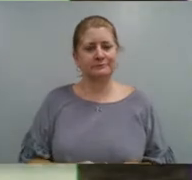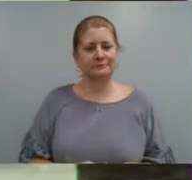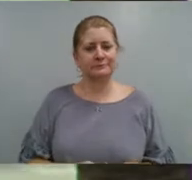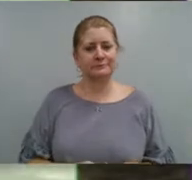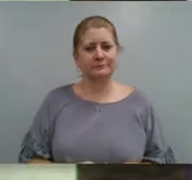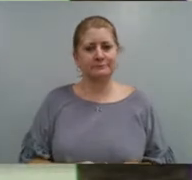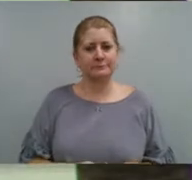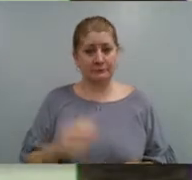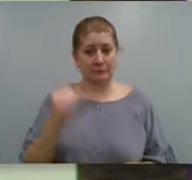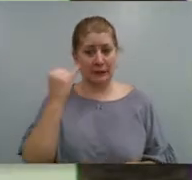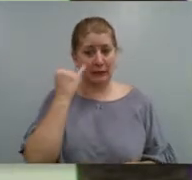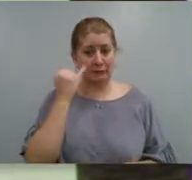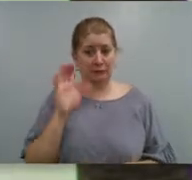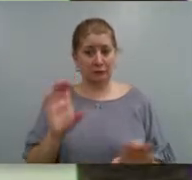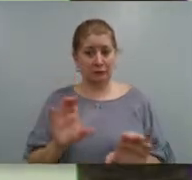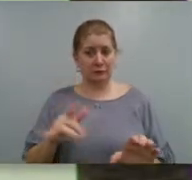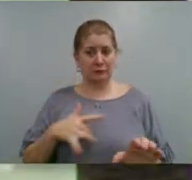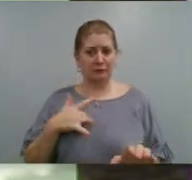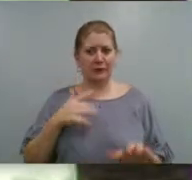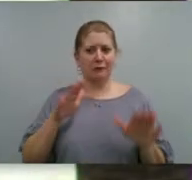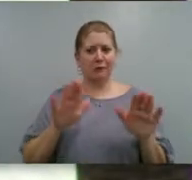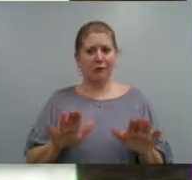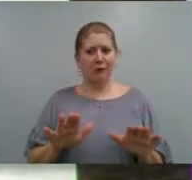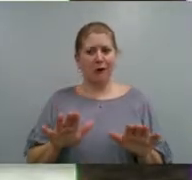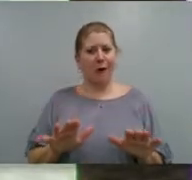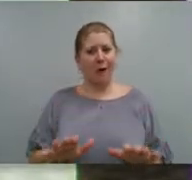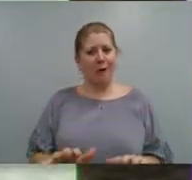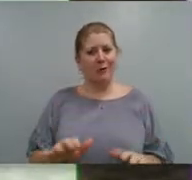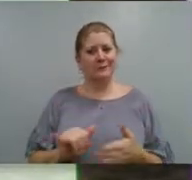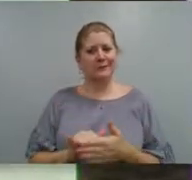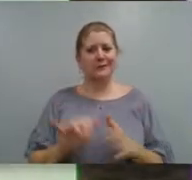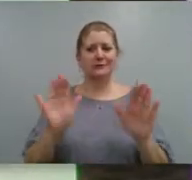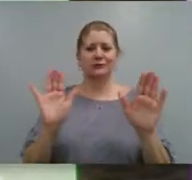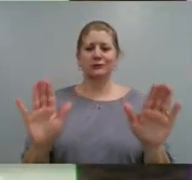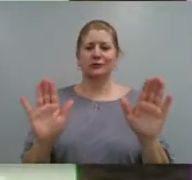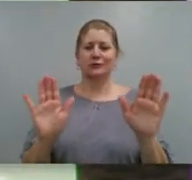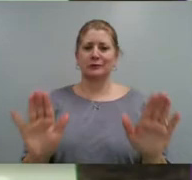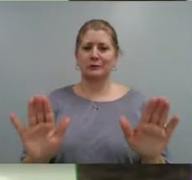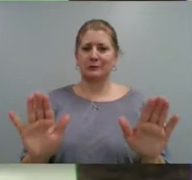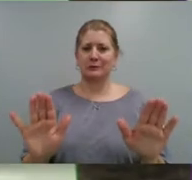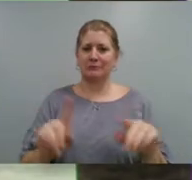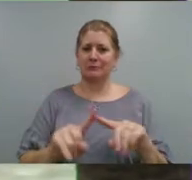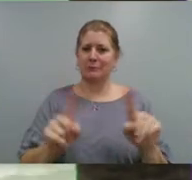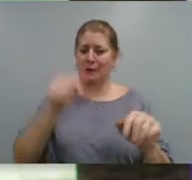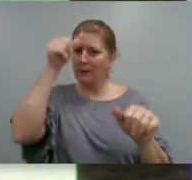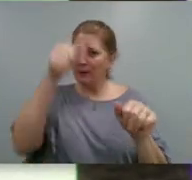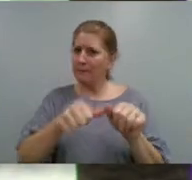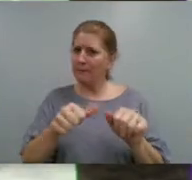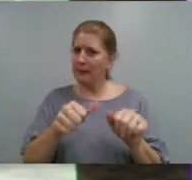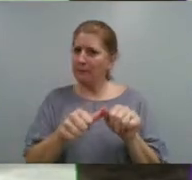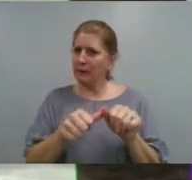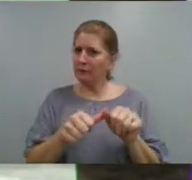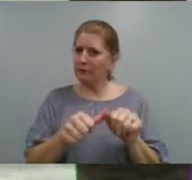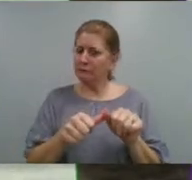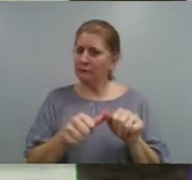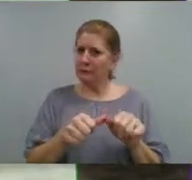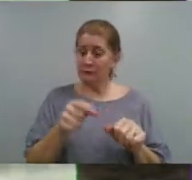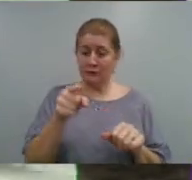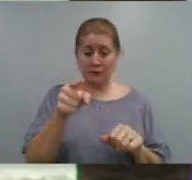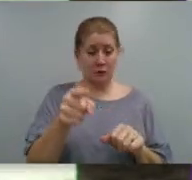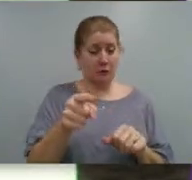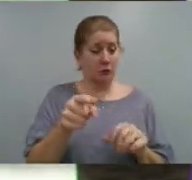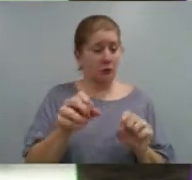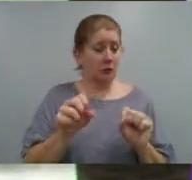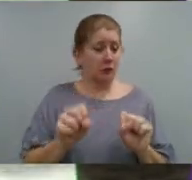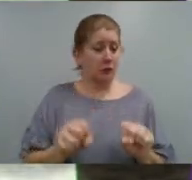If you do feel more calm, that's awesome. But remember, even if you are able to stay calm or calm